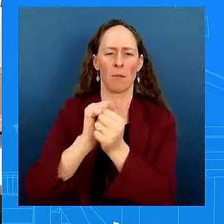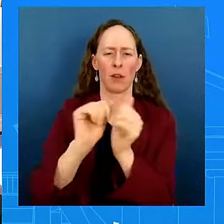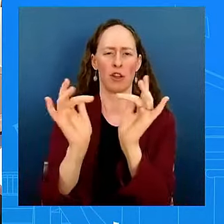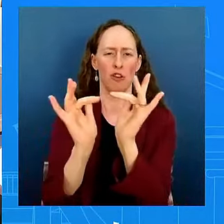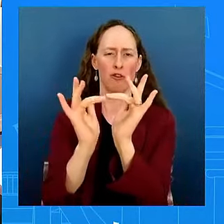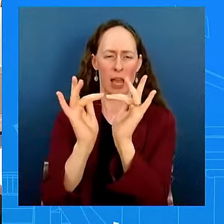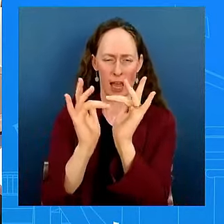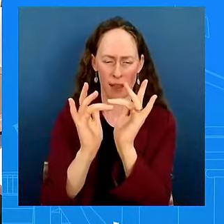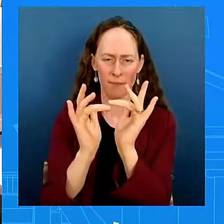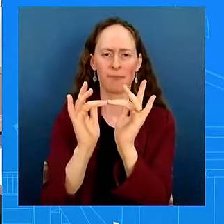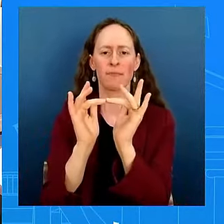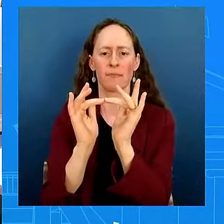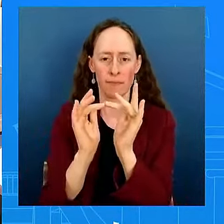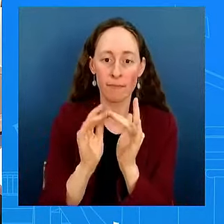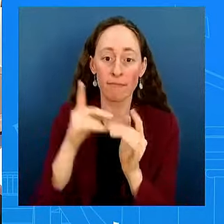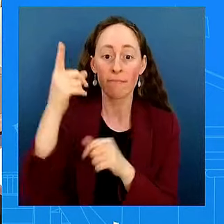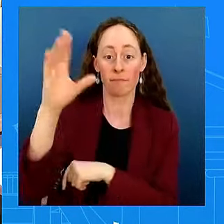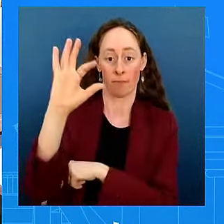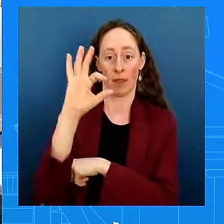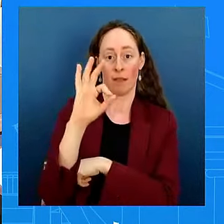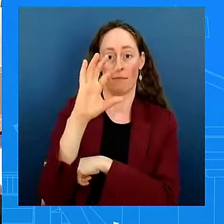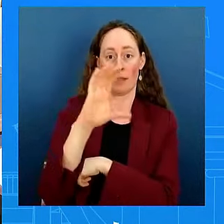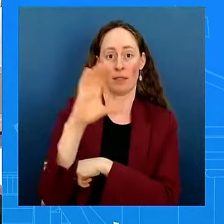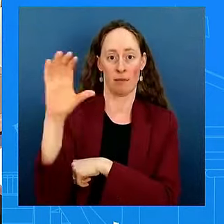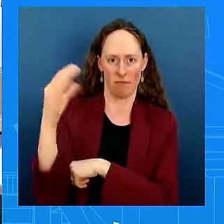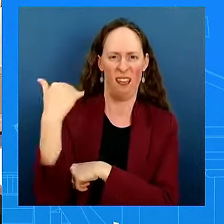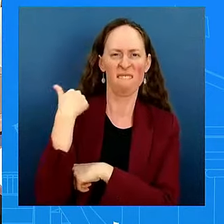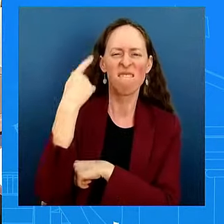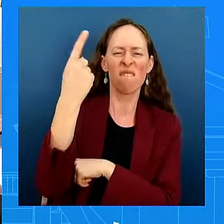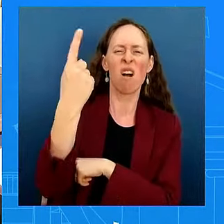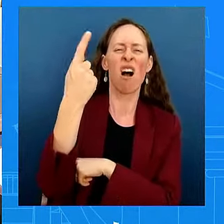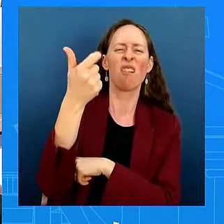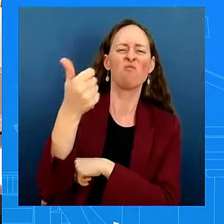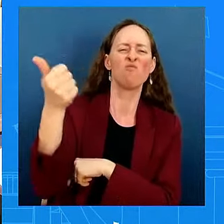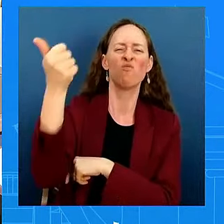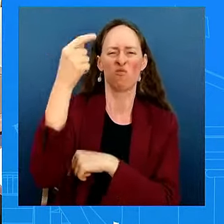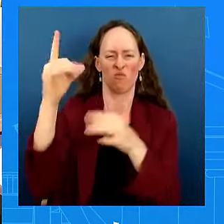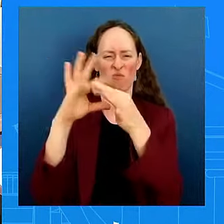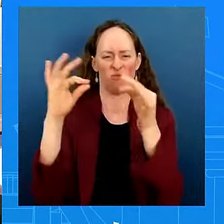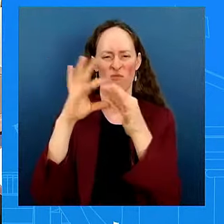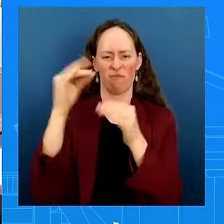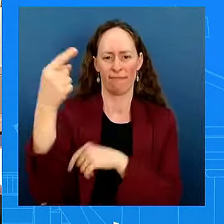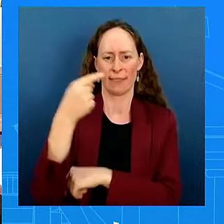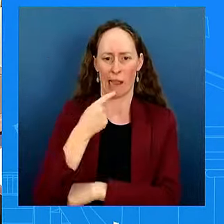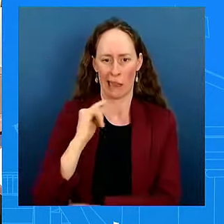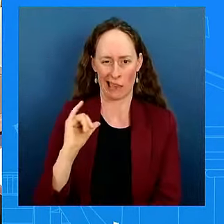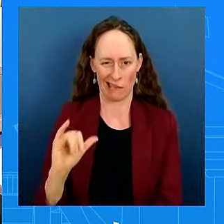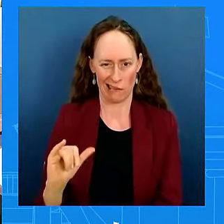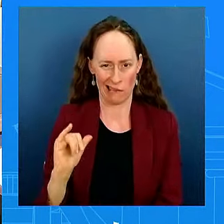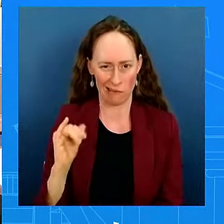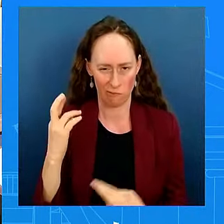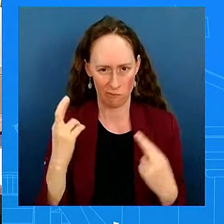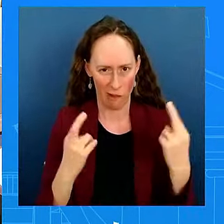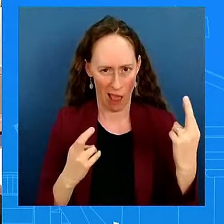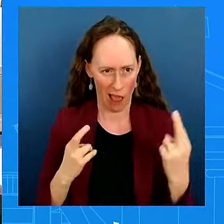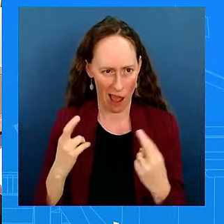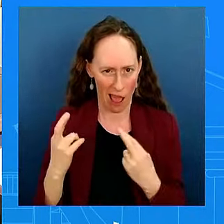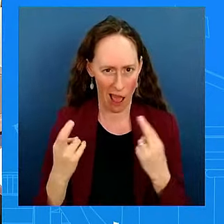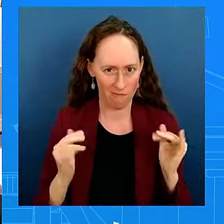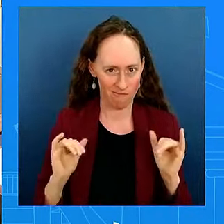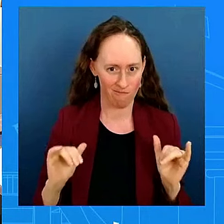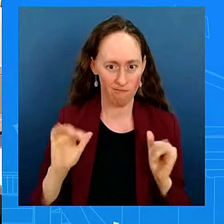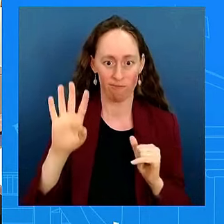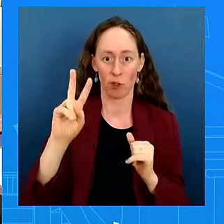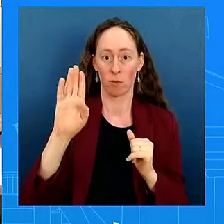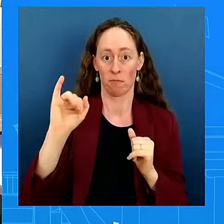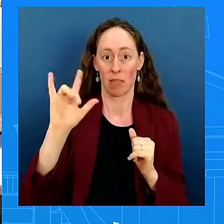expressed frustration that despite the $42 billion that was included in the president's infrastructure bill in 2021 through a